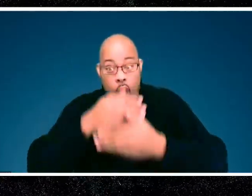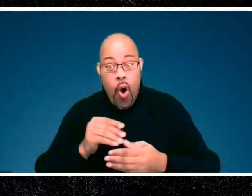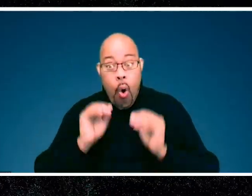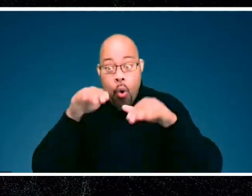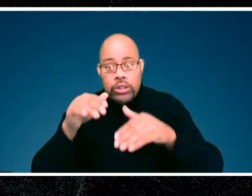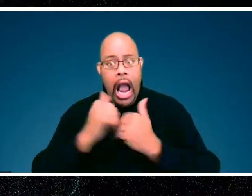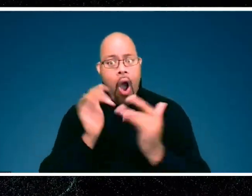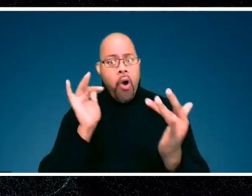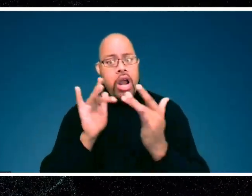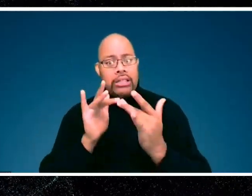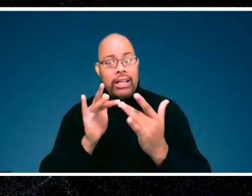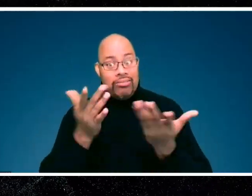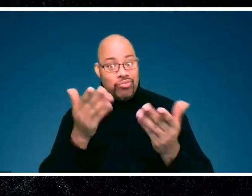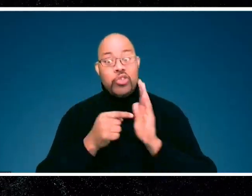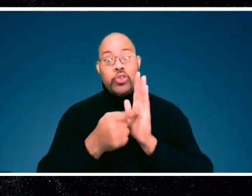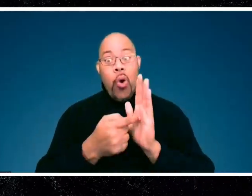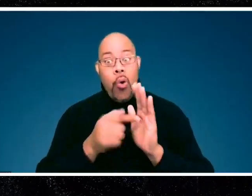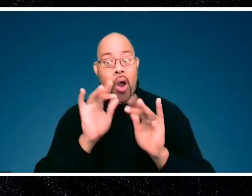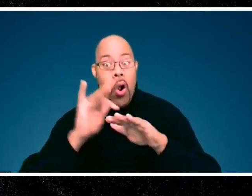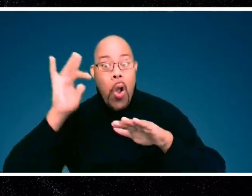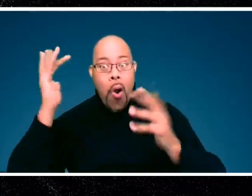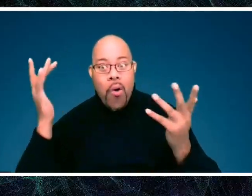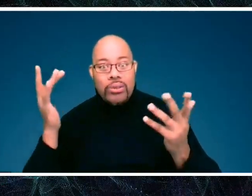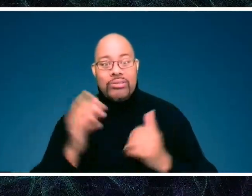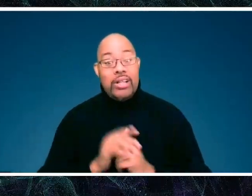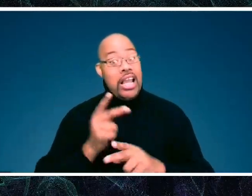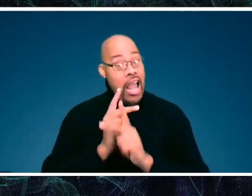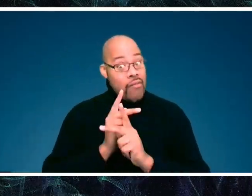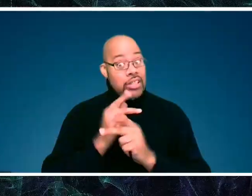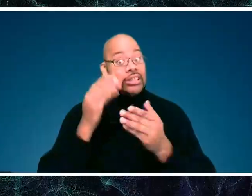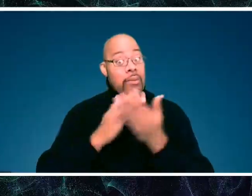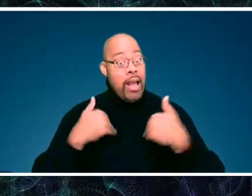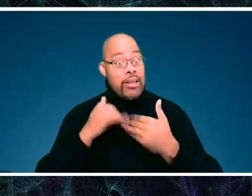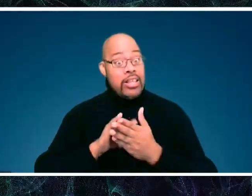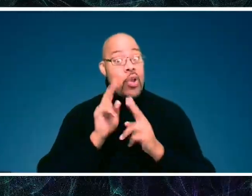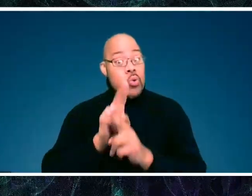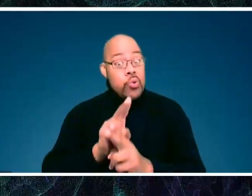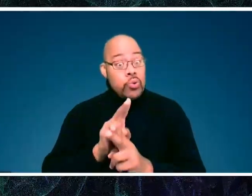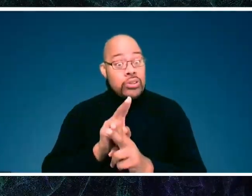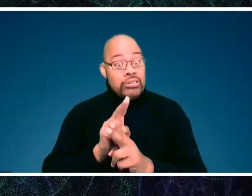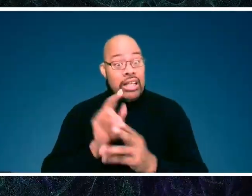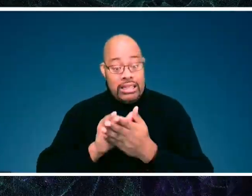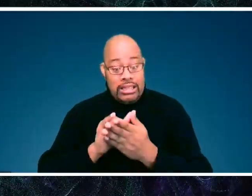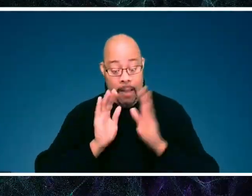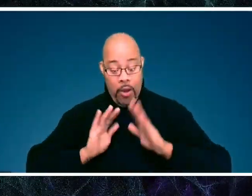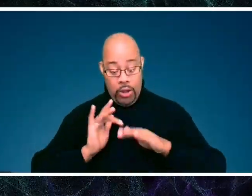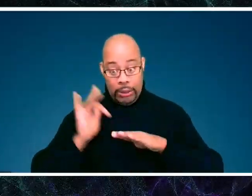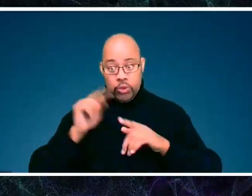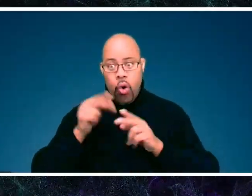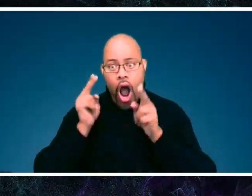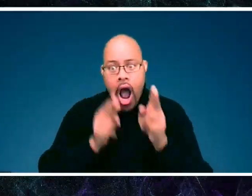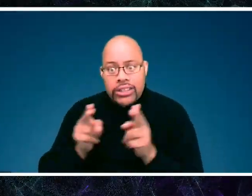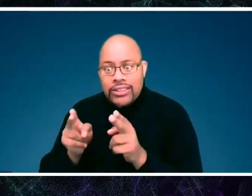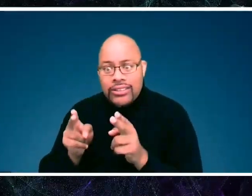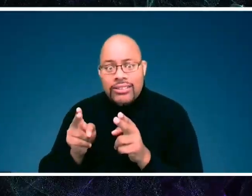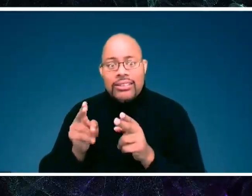reaching out for a friend than having a little glow? But you got to be careful. There are some animals that are going to use that bioluminescence to hunt. Like an